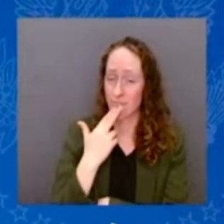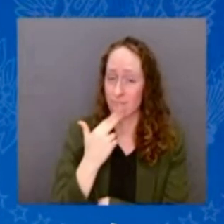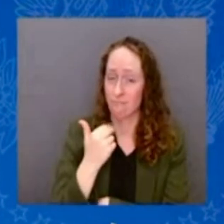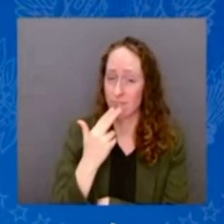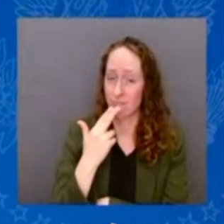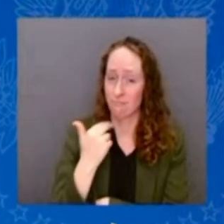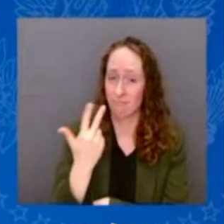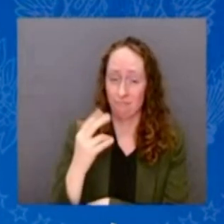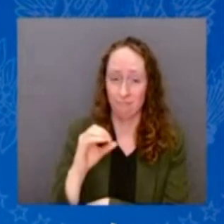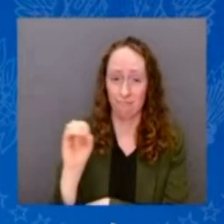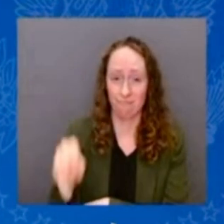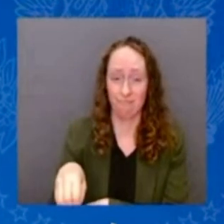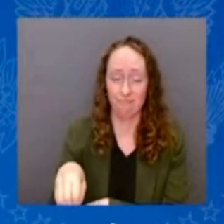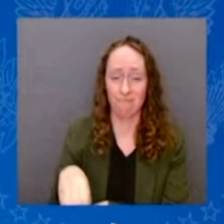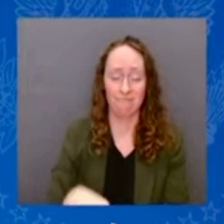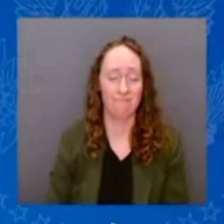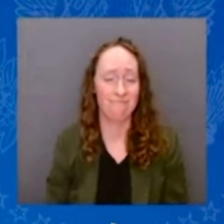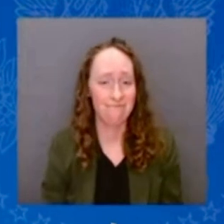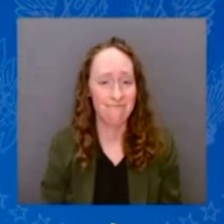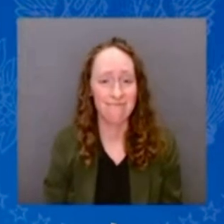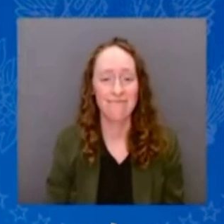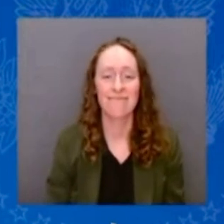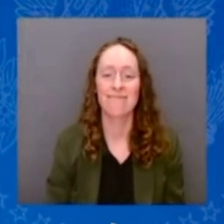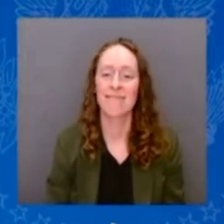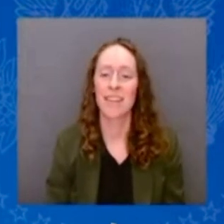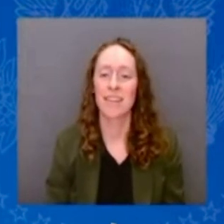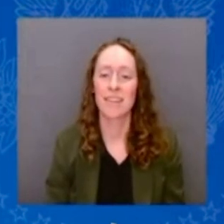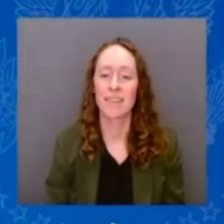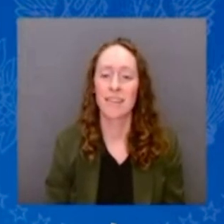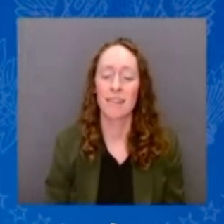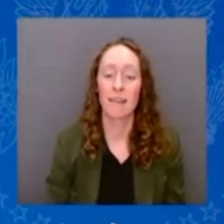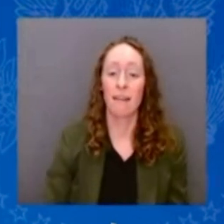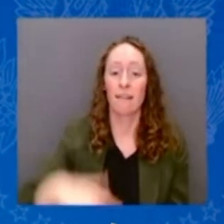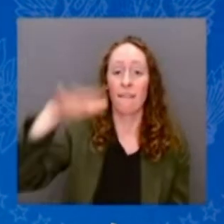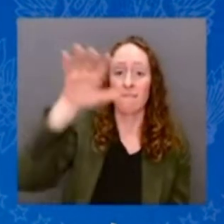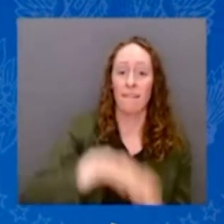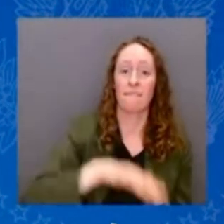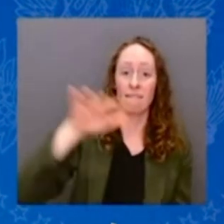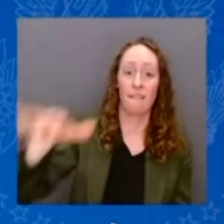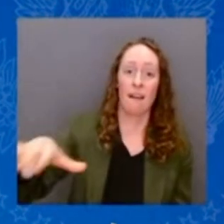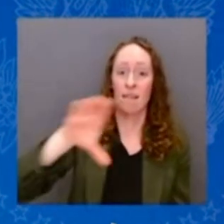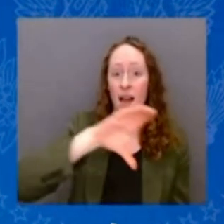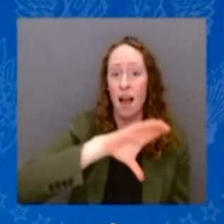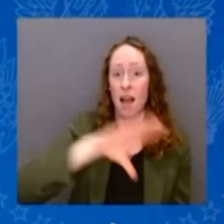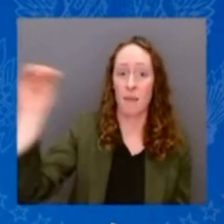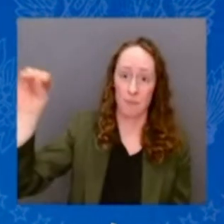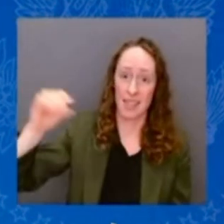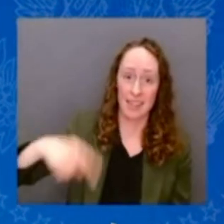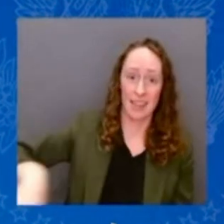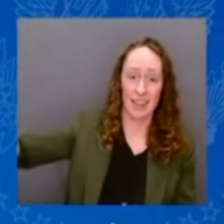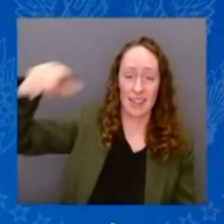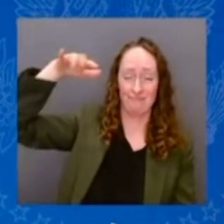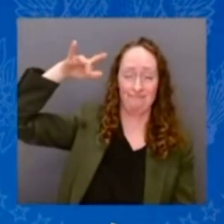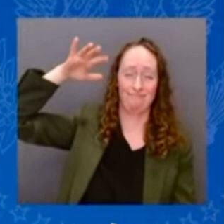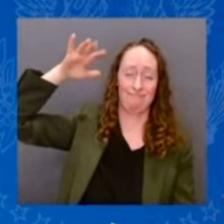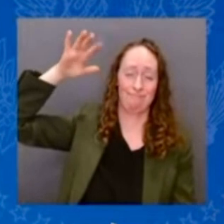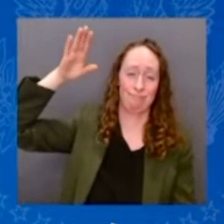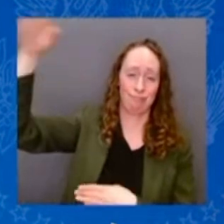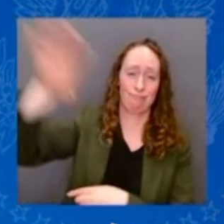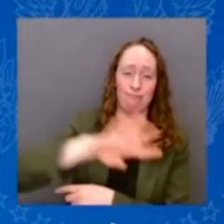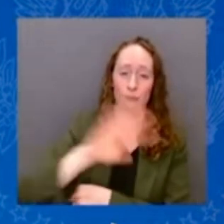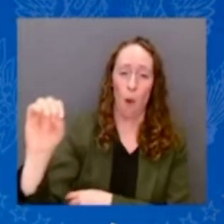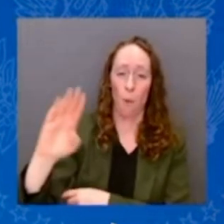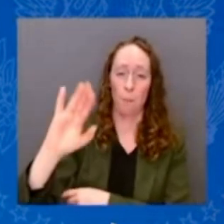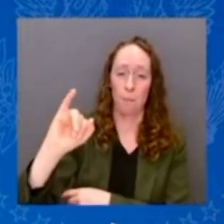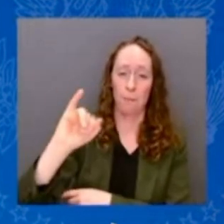Fortune 500 companies that made $40 billion, didn't pay a single penny in taxes. We did an awful thing. We're paying